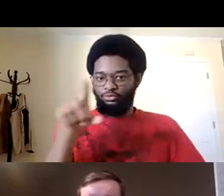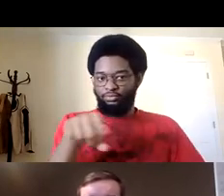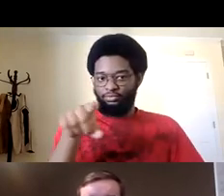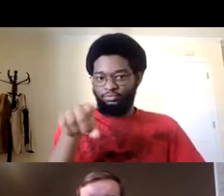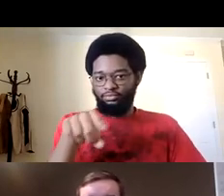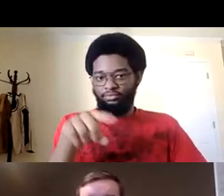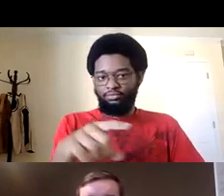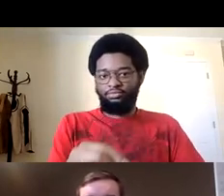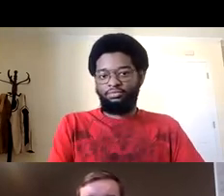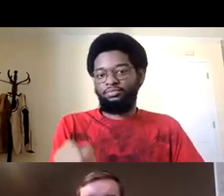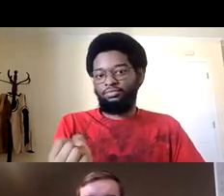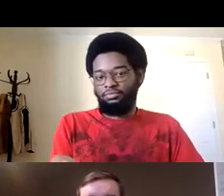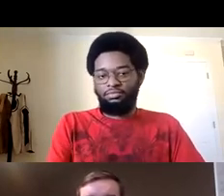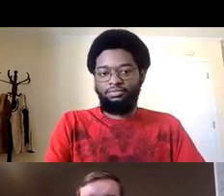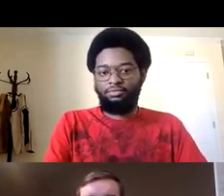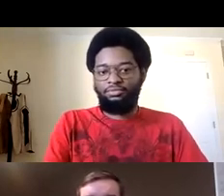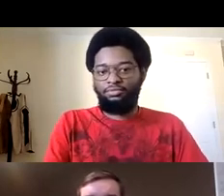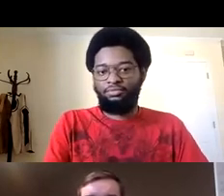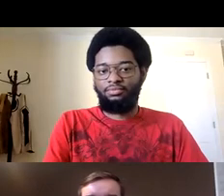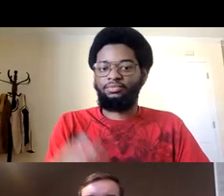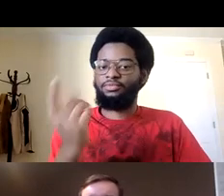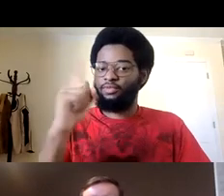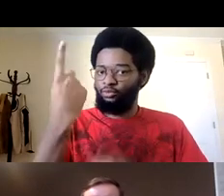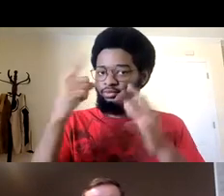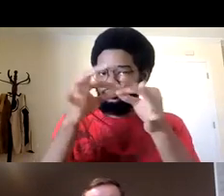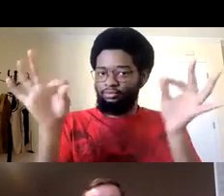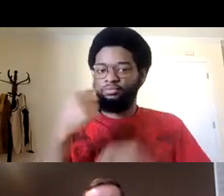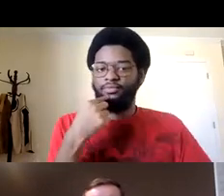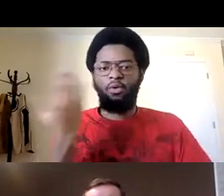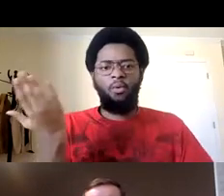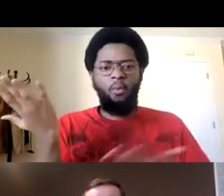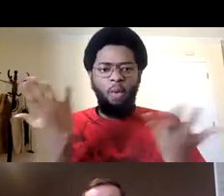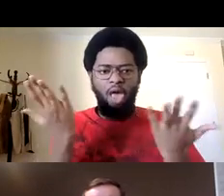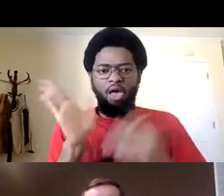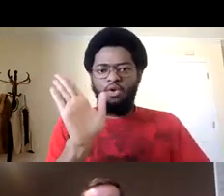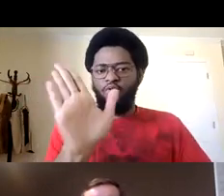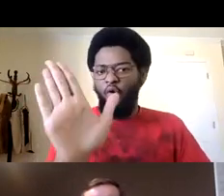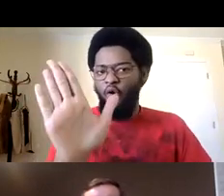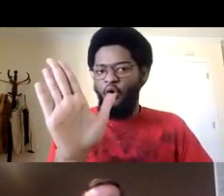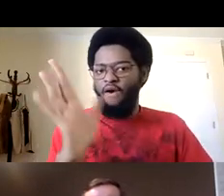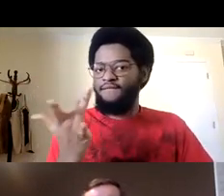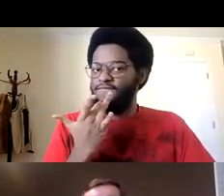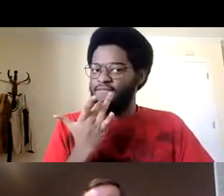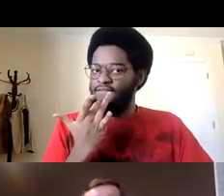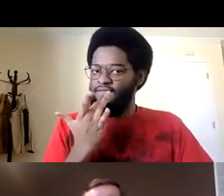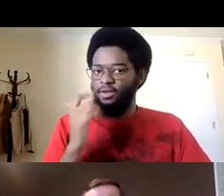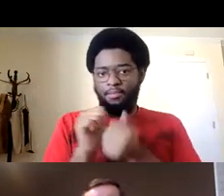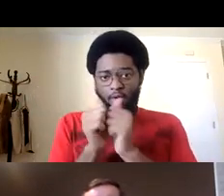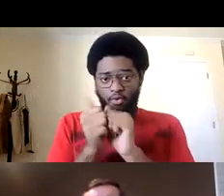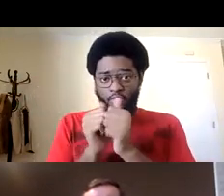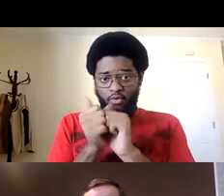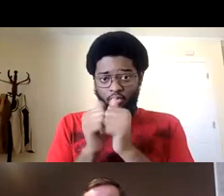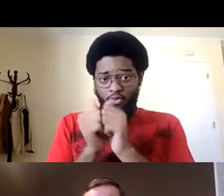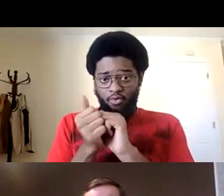all right right so um there's some other students there uh let's practice these first phrases